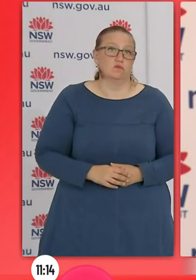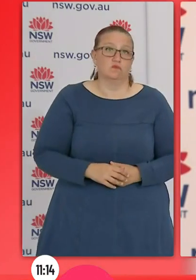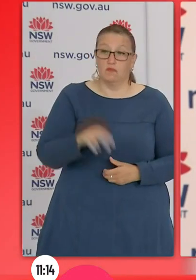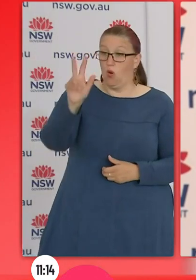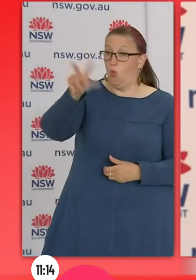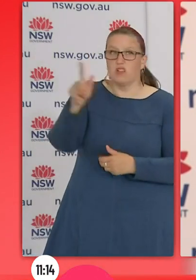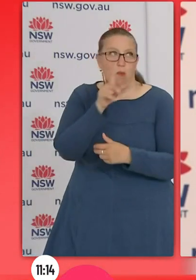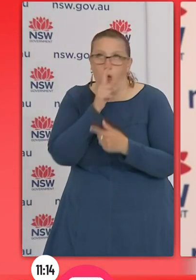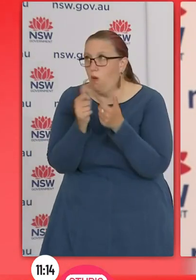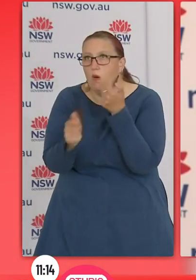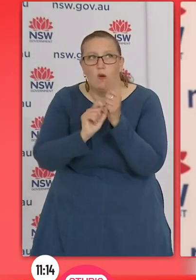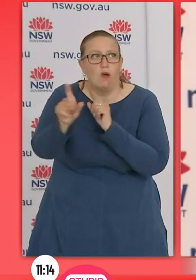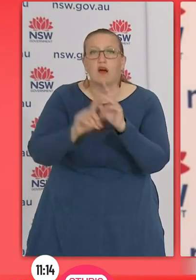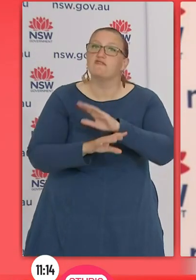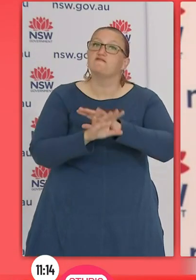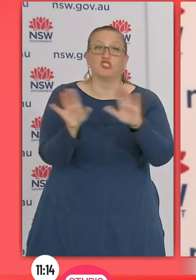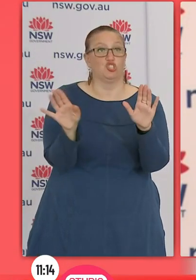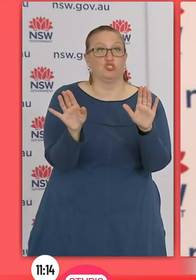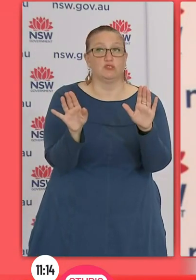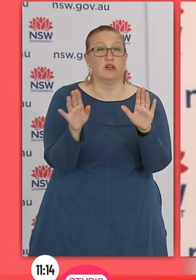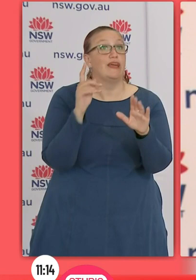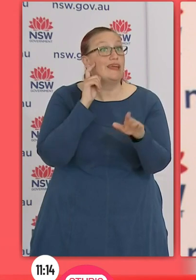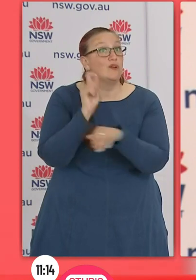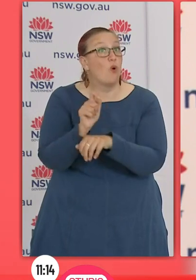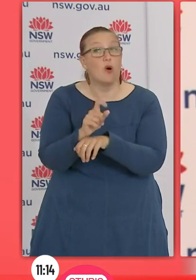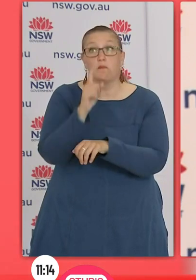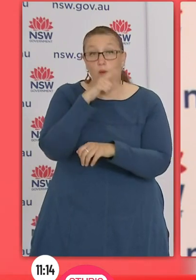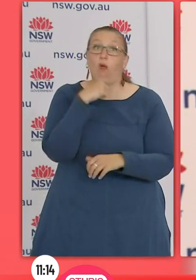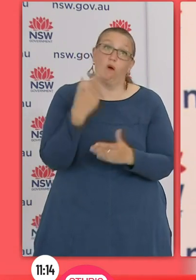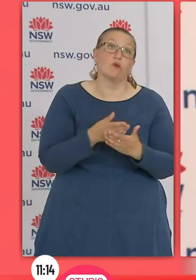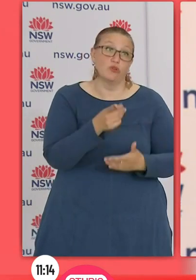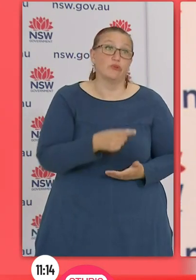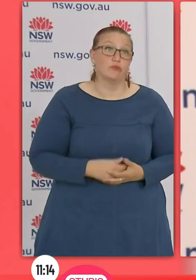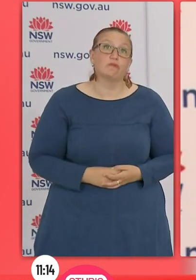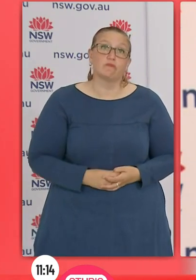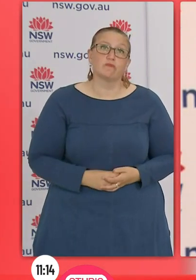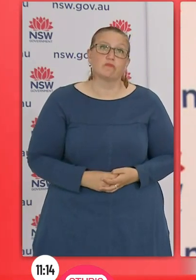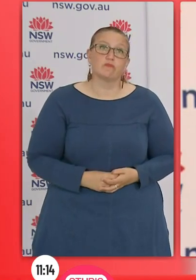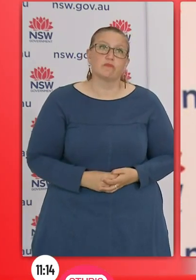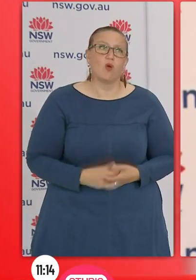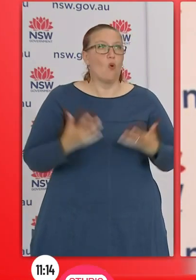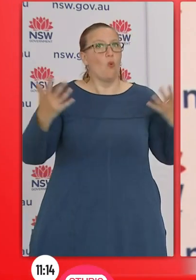networking or among you guys. The only reliable source and trusted source is the